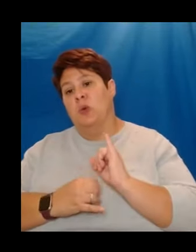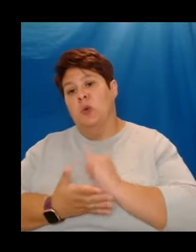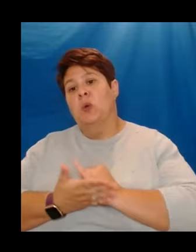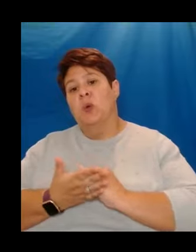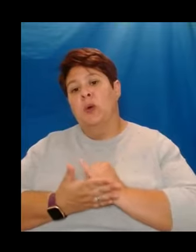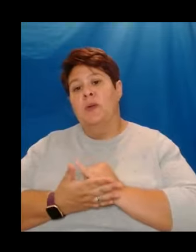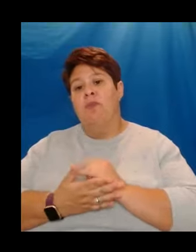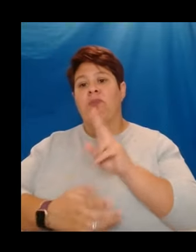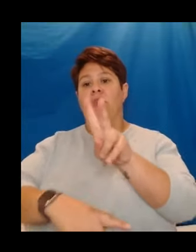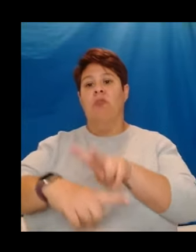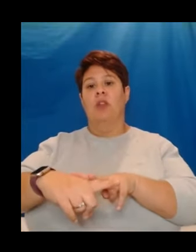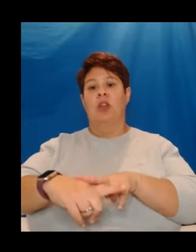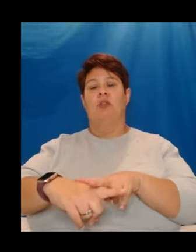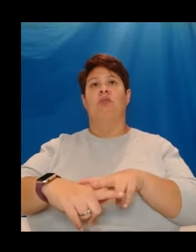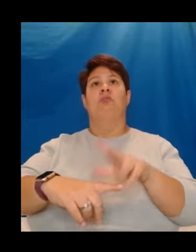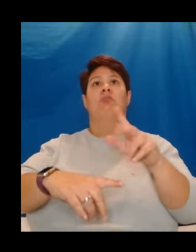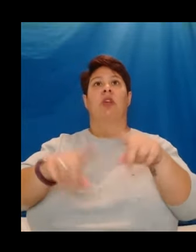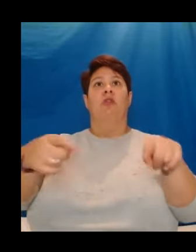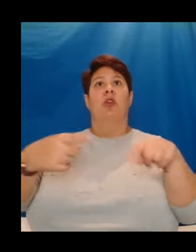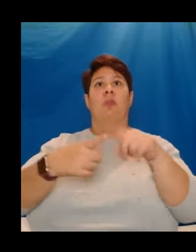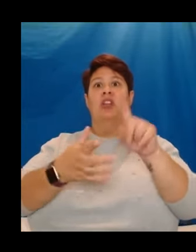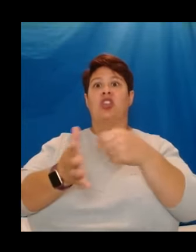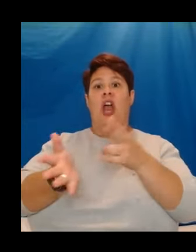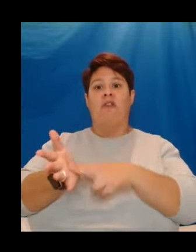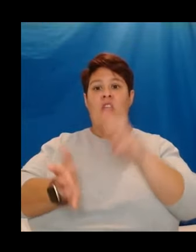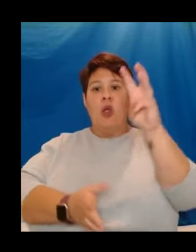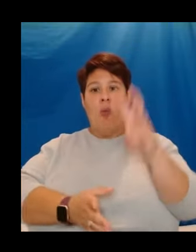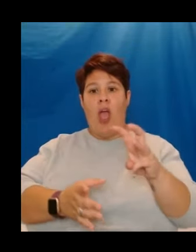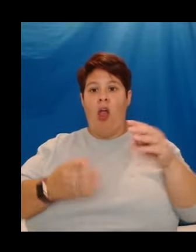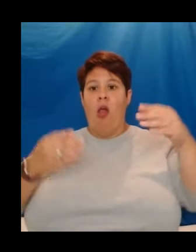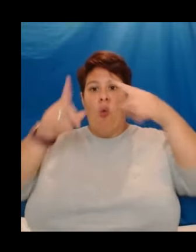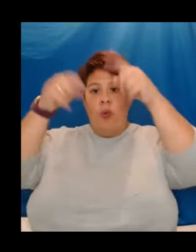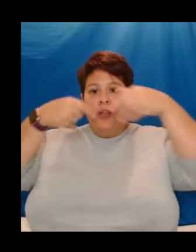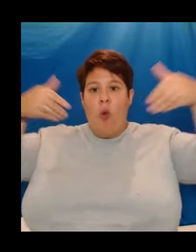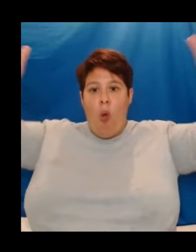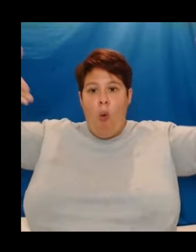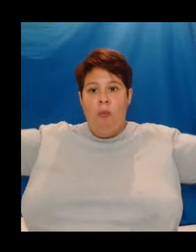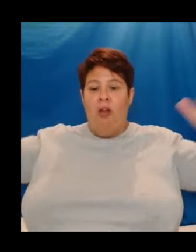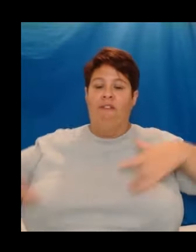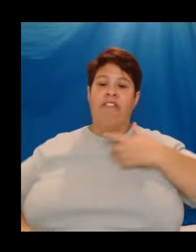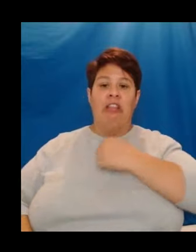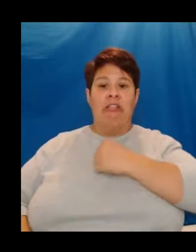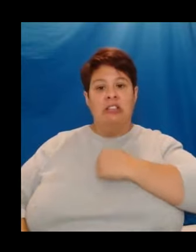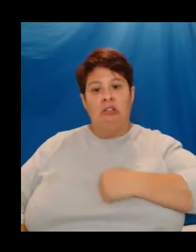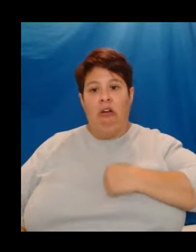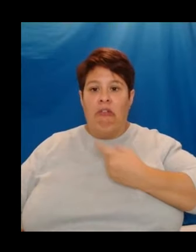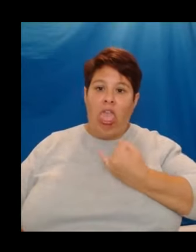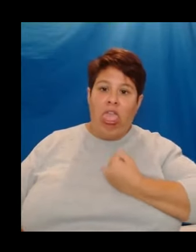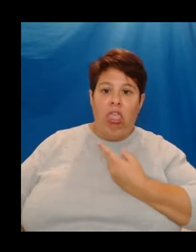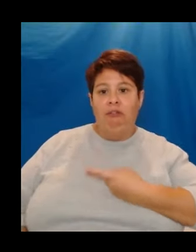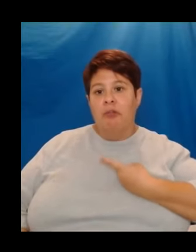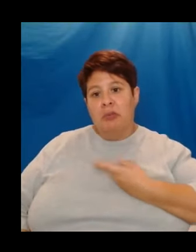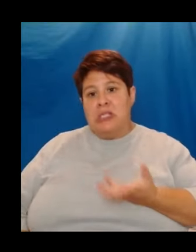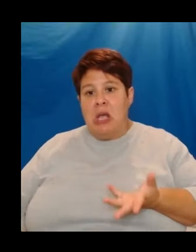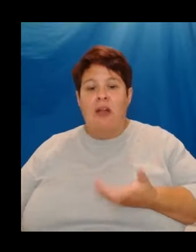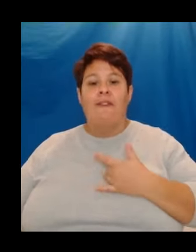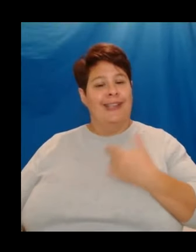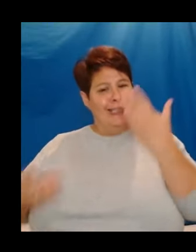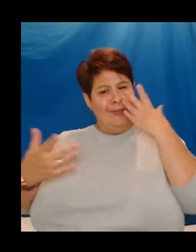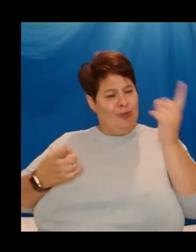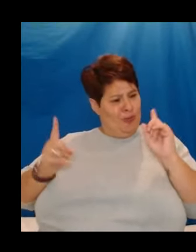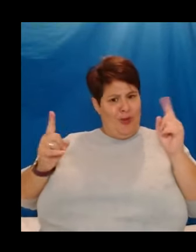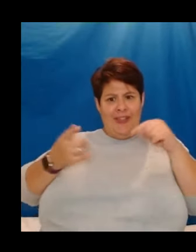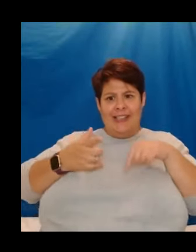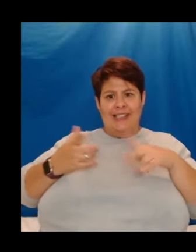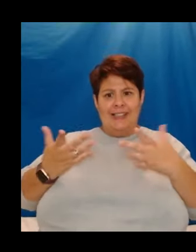January in Wales with all the windows open and felt very sorry for myself. I didn't know what it meant, and I didn't know where I